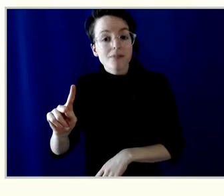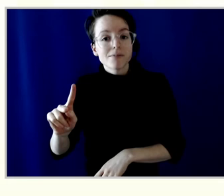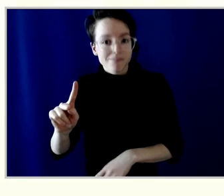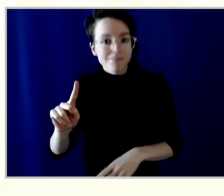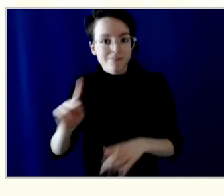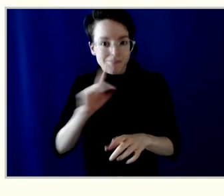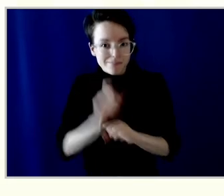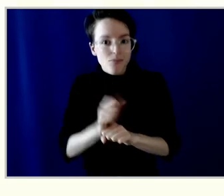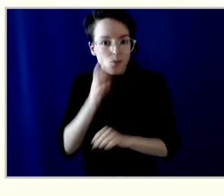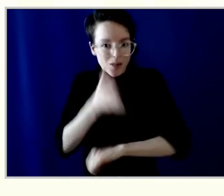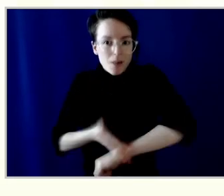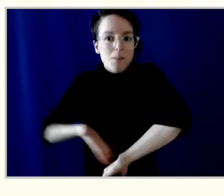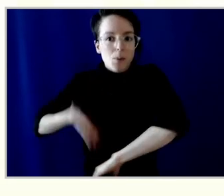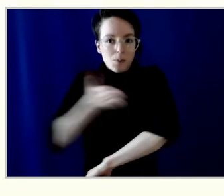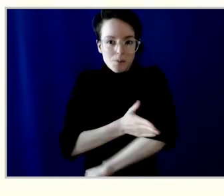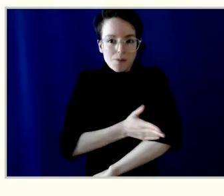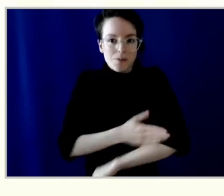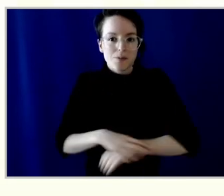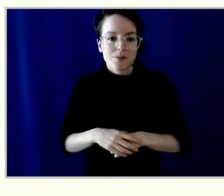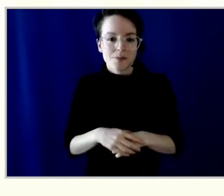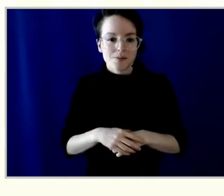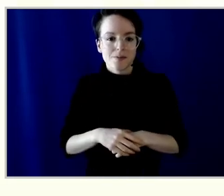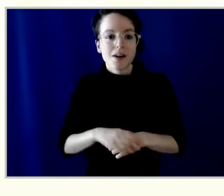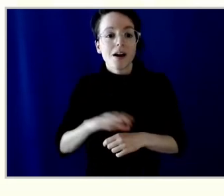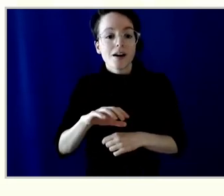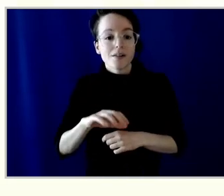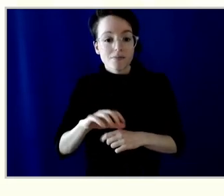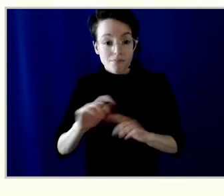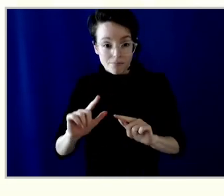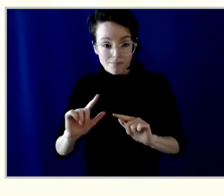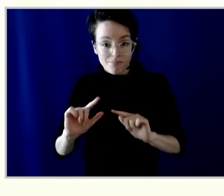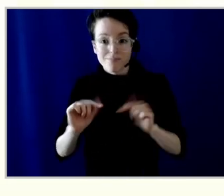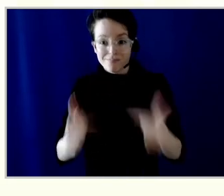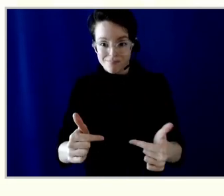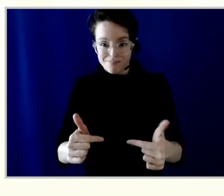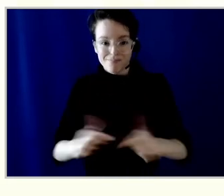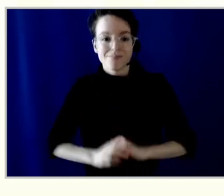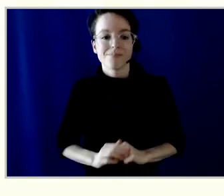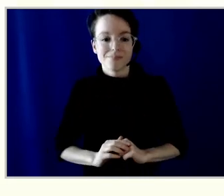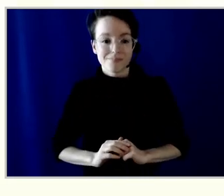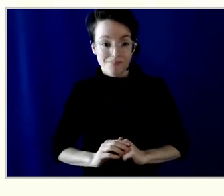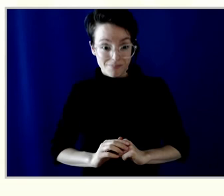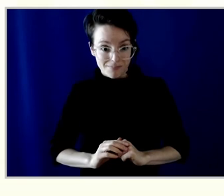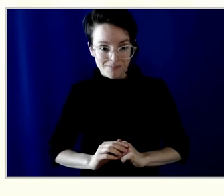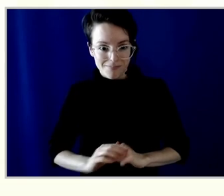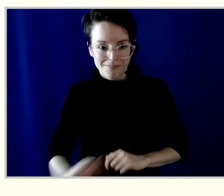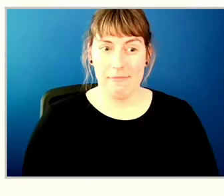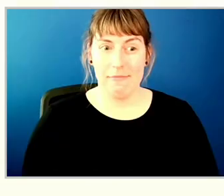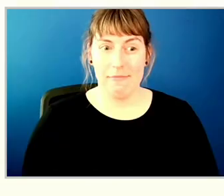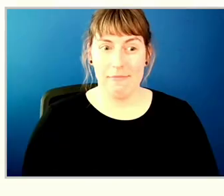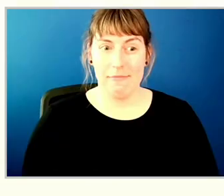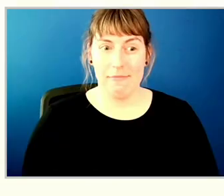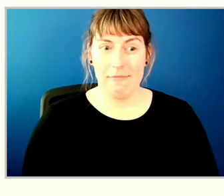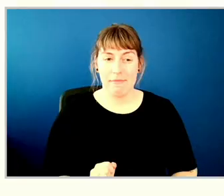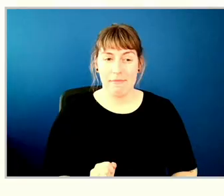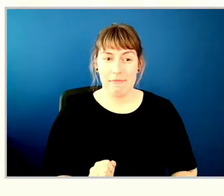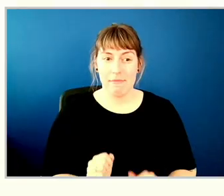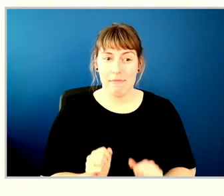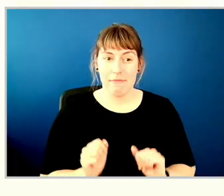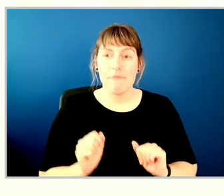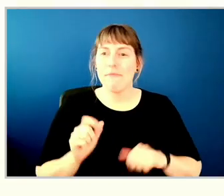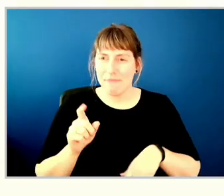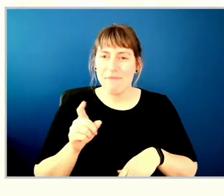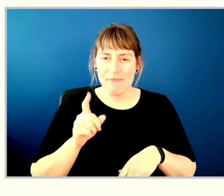Another key driver of our financial results is a considerable community impact we've been able to deliver during a time when the world is facing severe